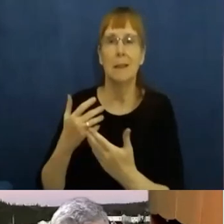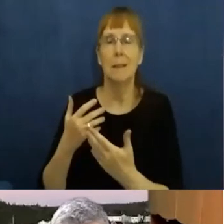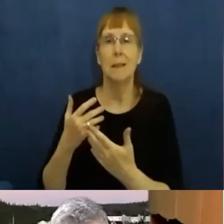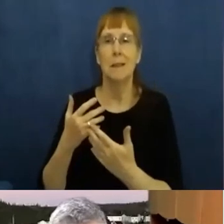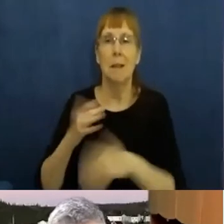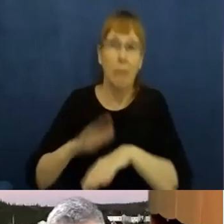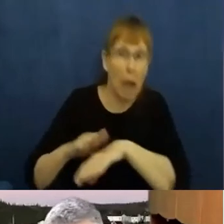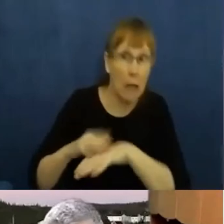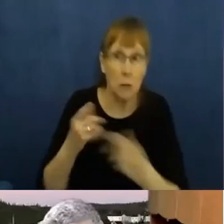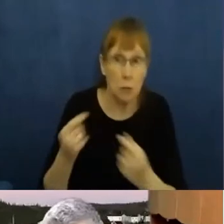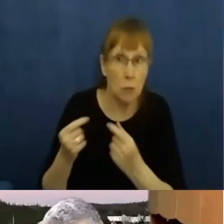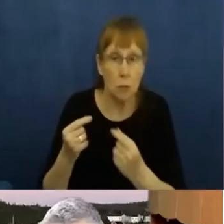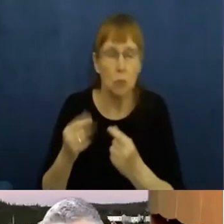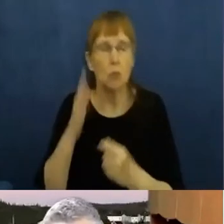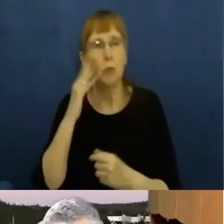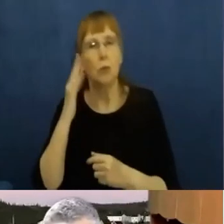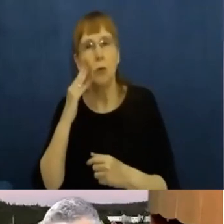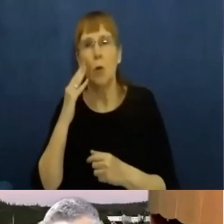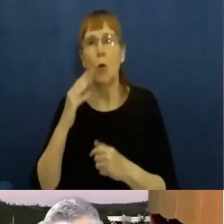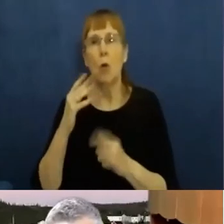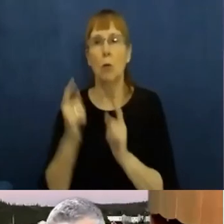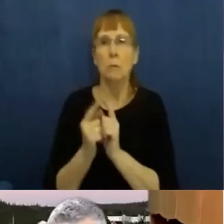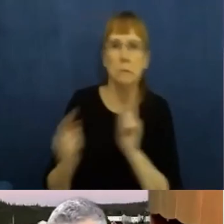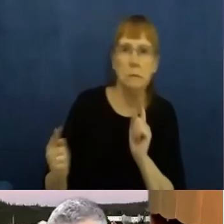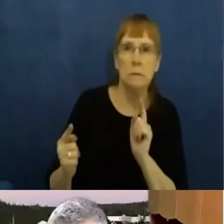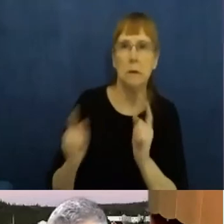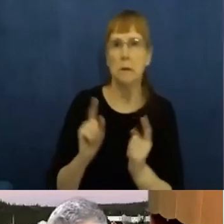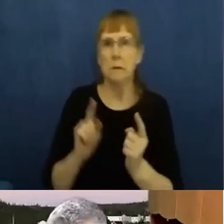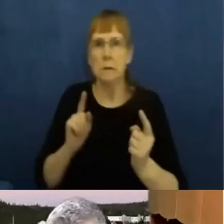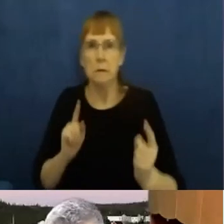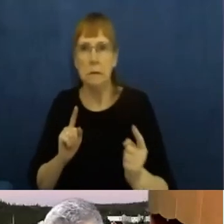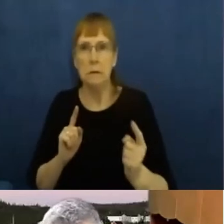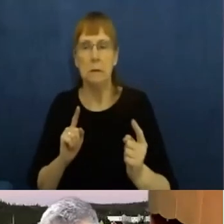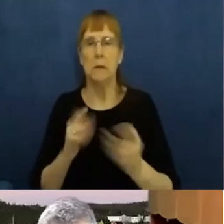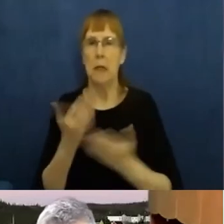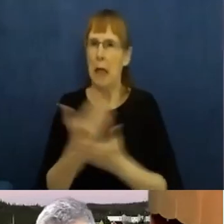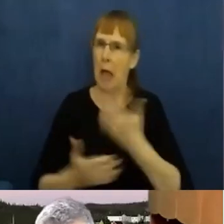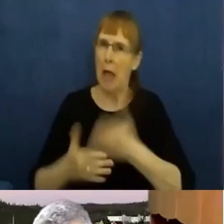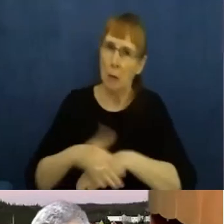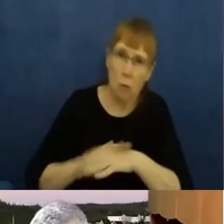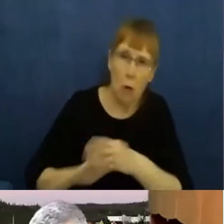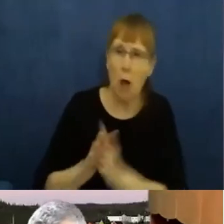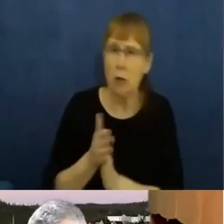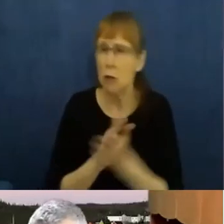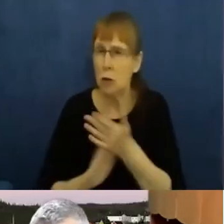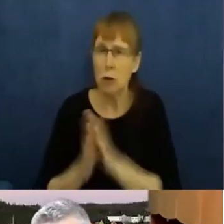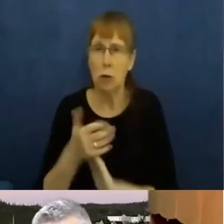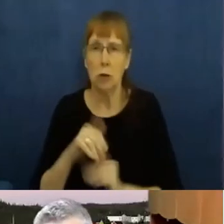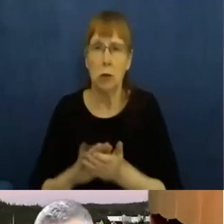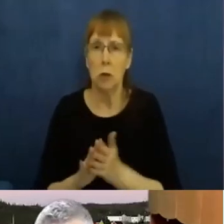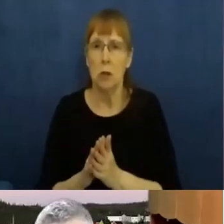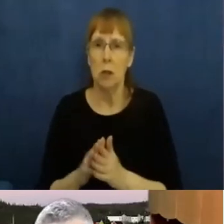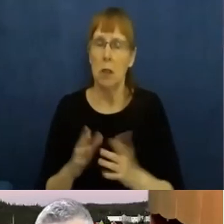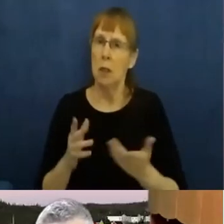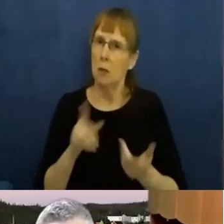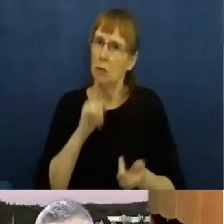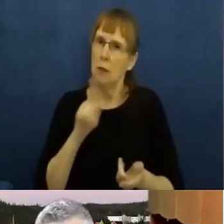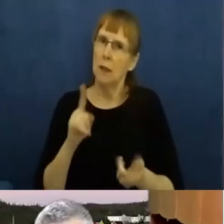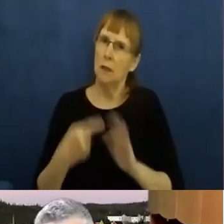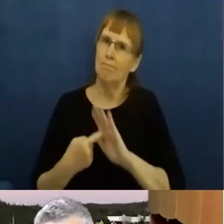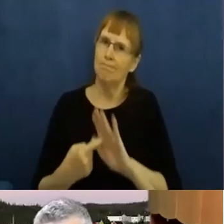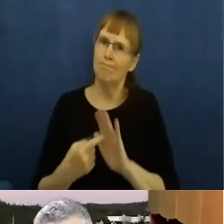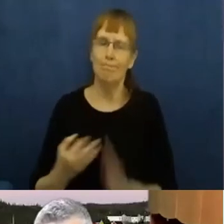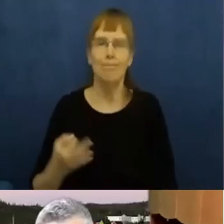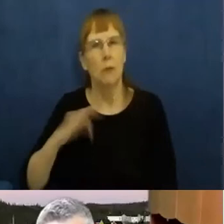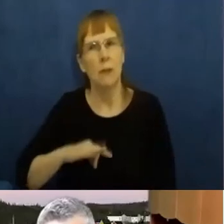isolation and physical distancing and, and washing hands are certainly forms of privilege. You know, a lot